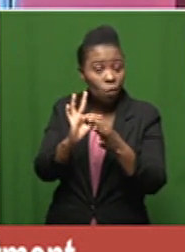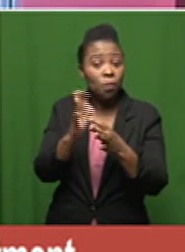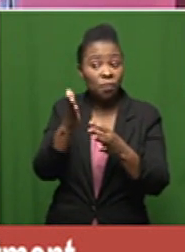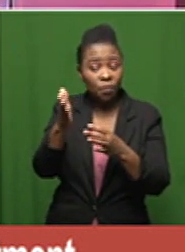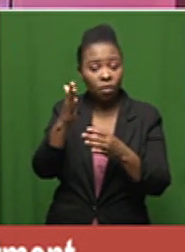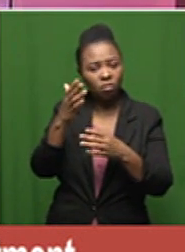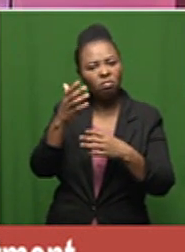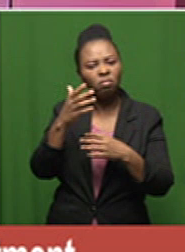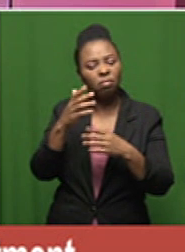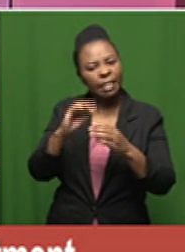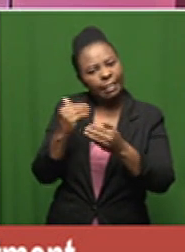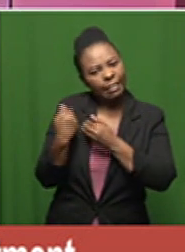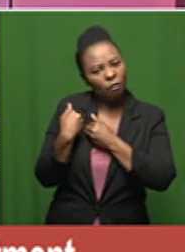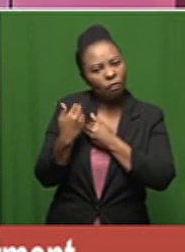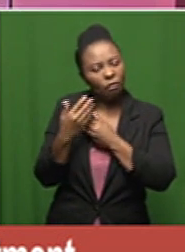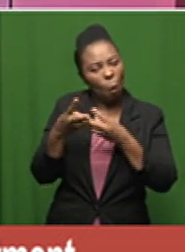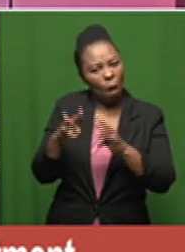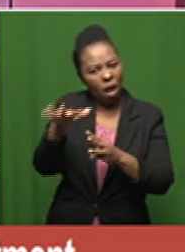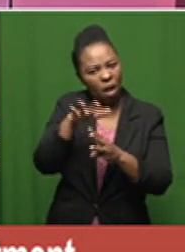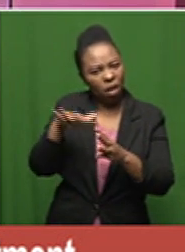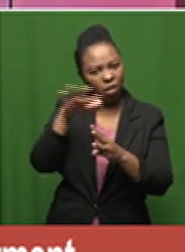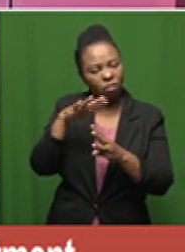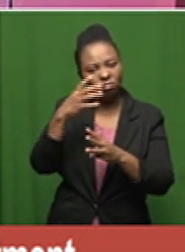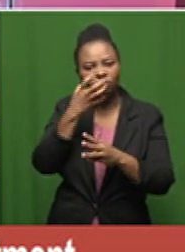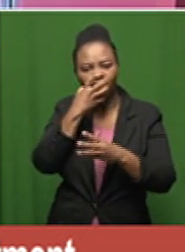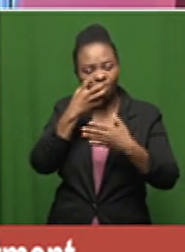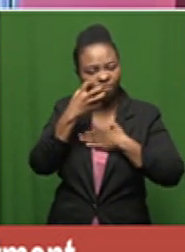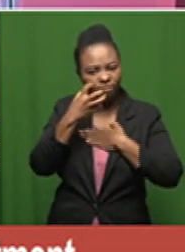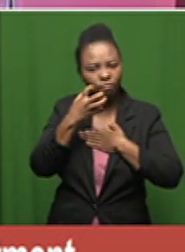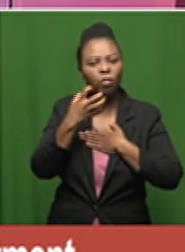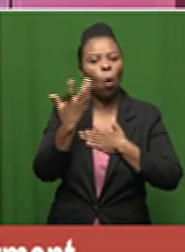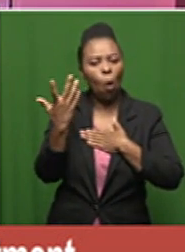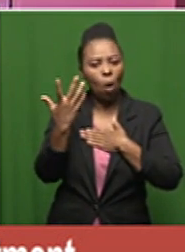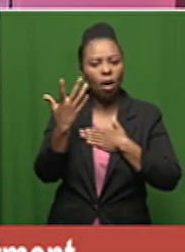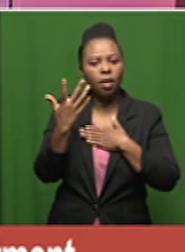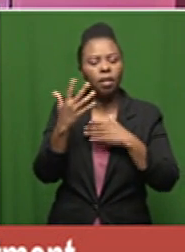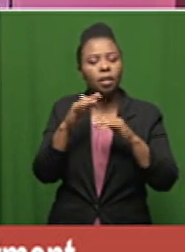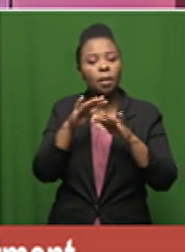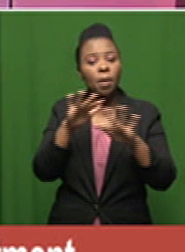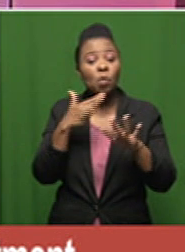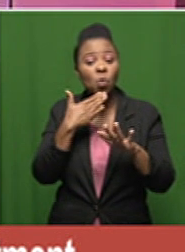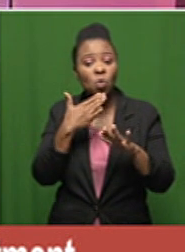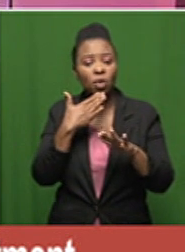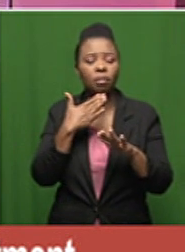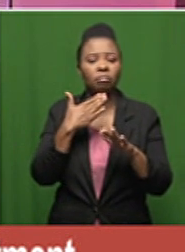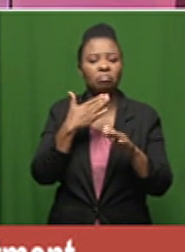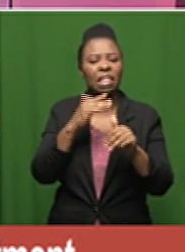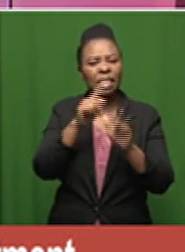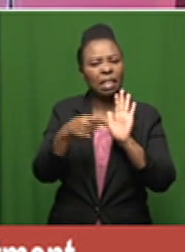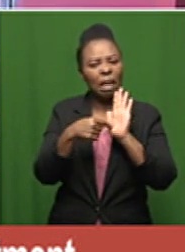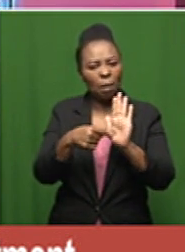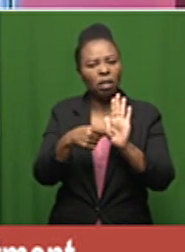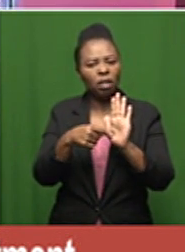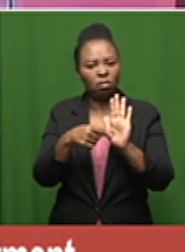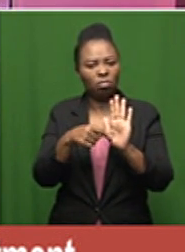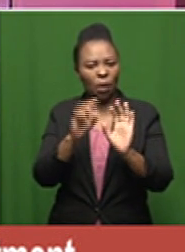in a safe way can home treatment and monitoring of patients who are asymptomatic or mildly symptomatic be